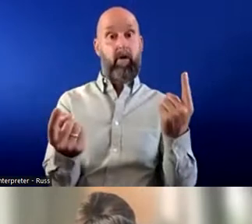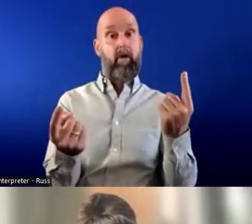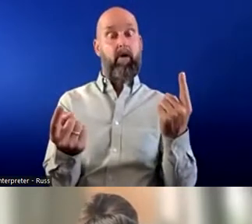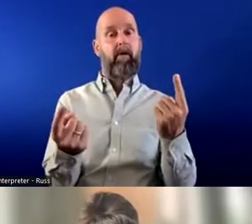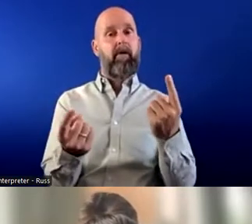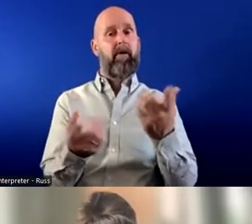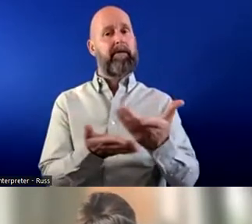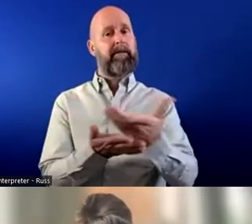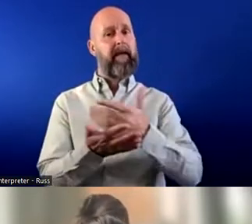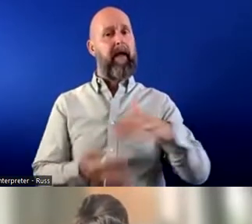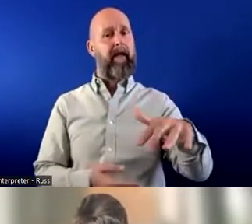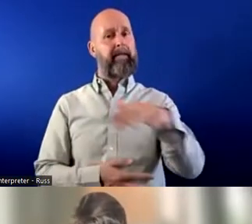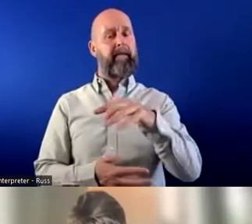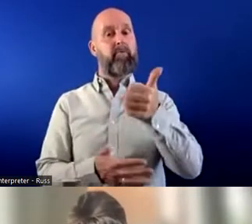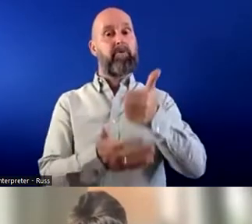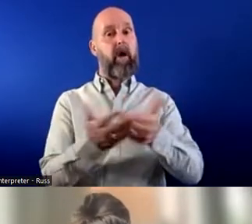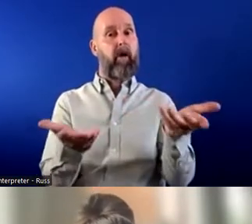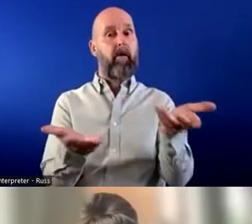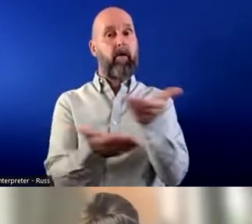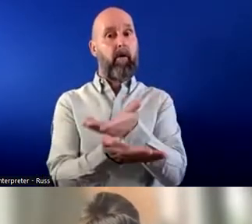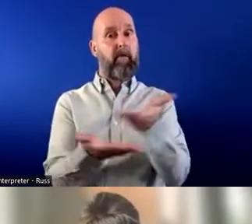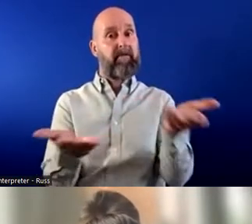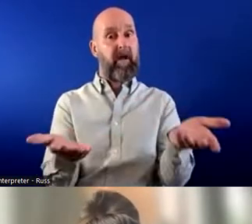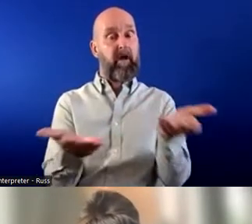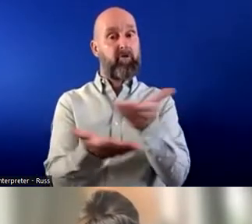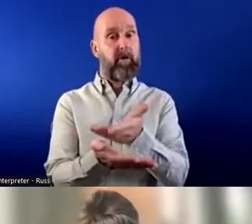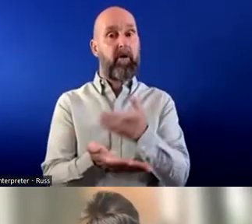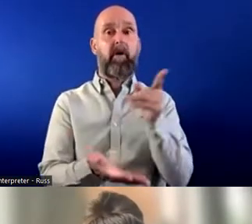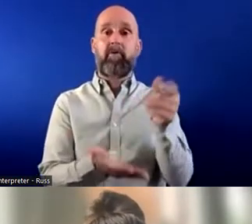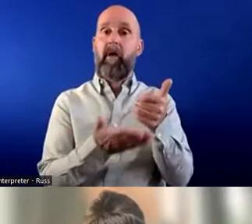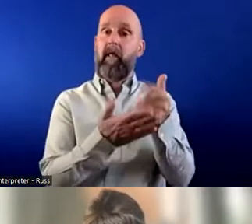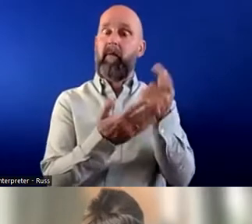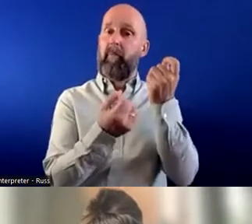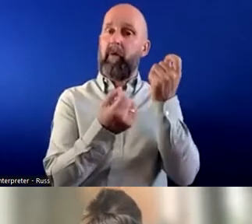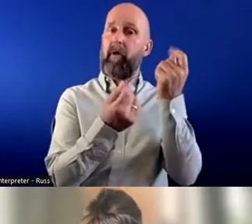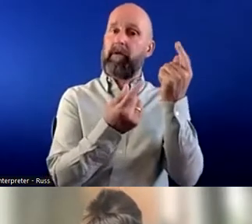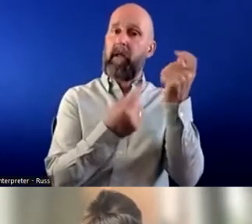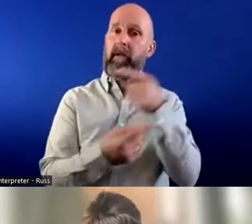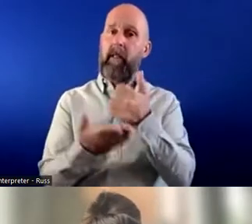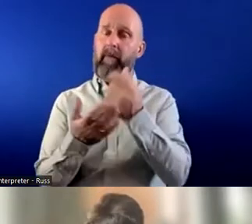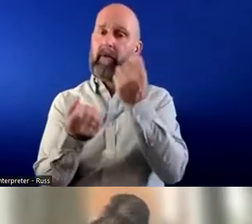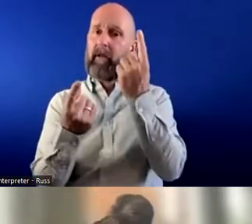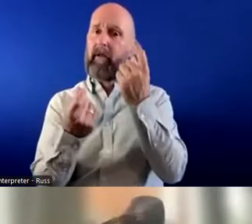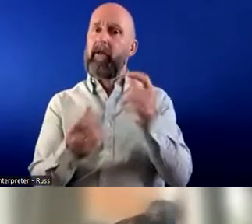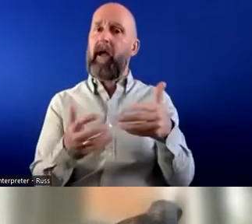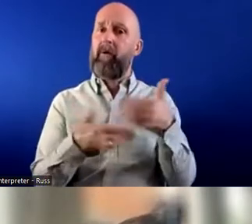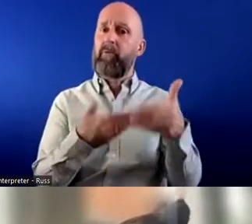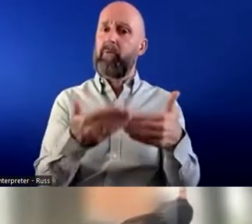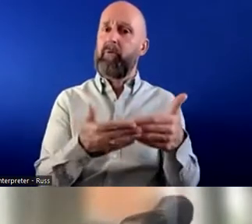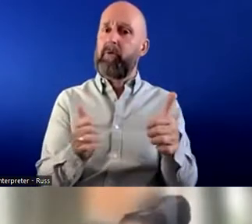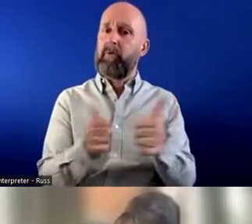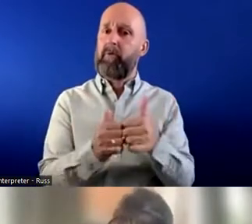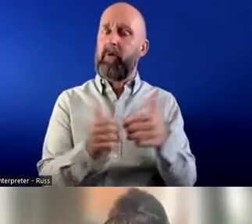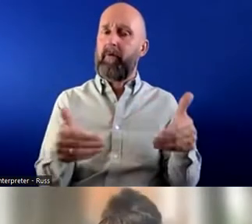space for the conversations to be had so people can understand and feel safe about taking it forward. So